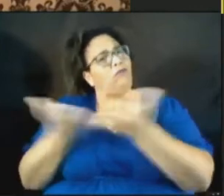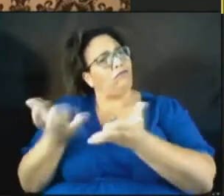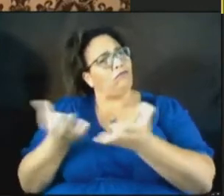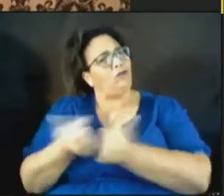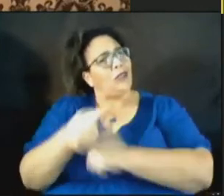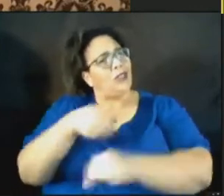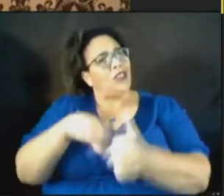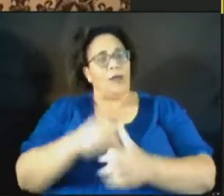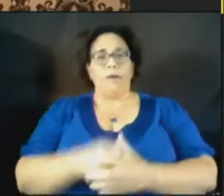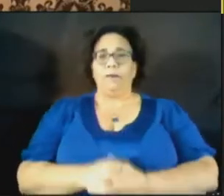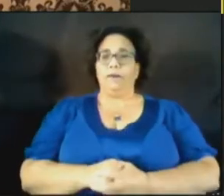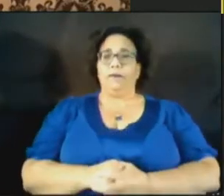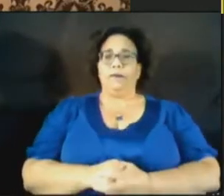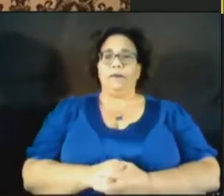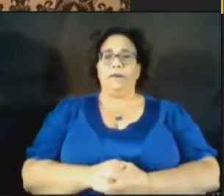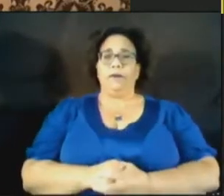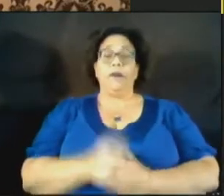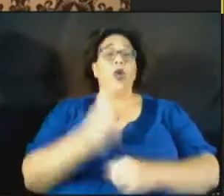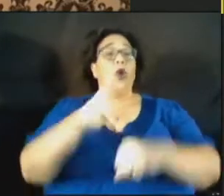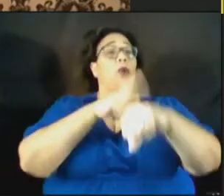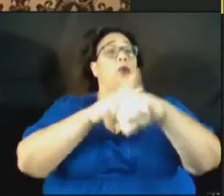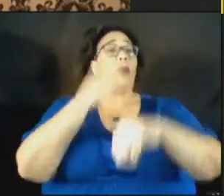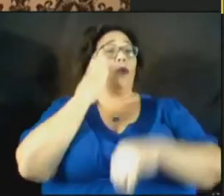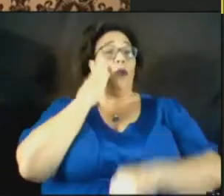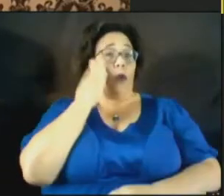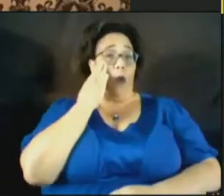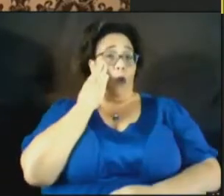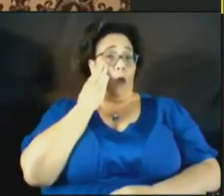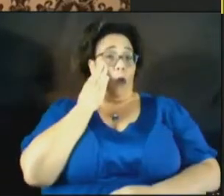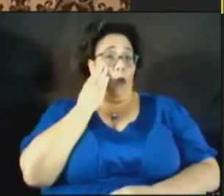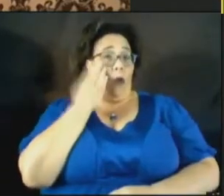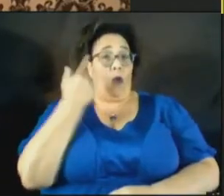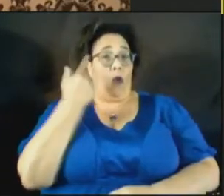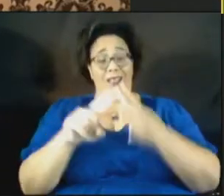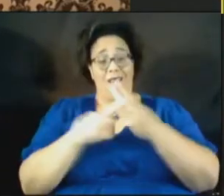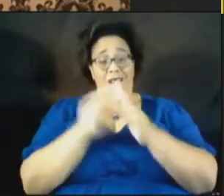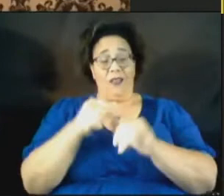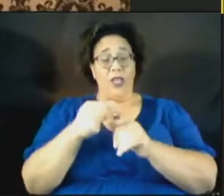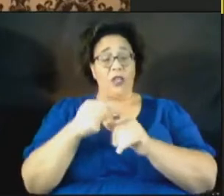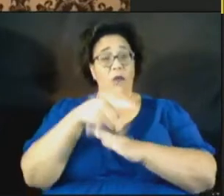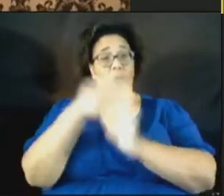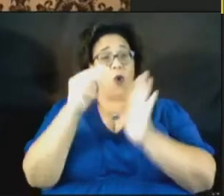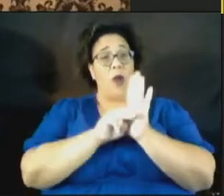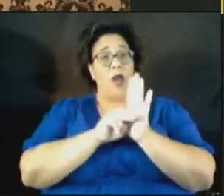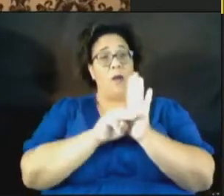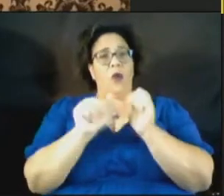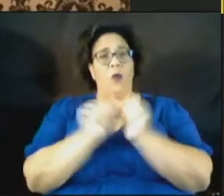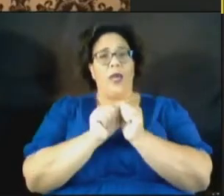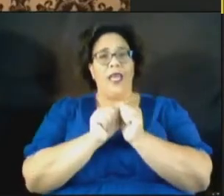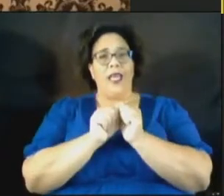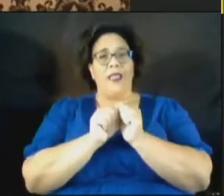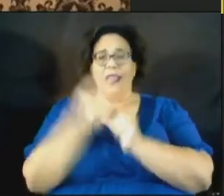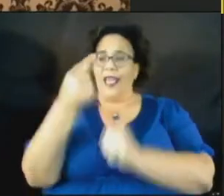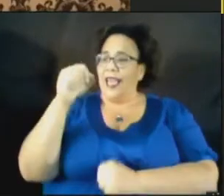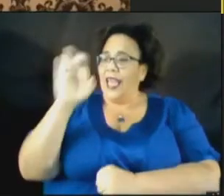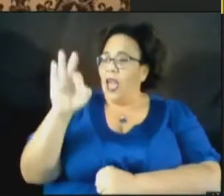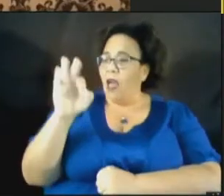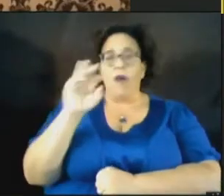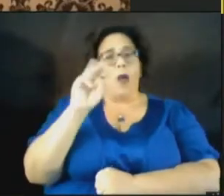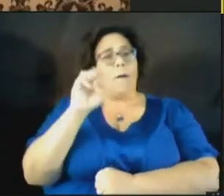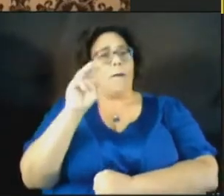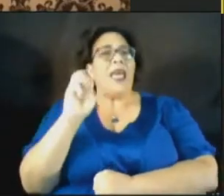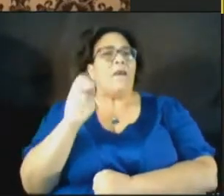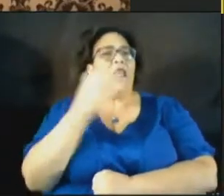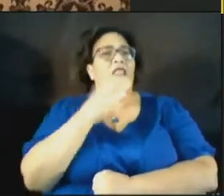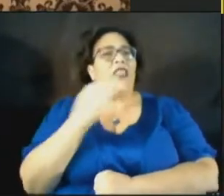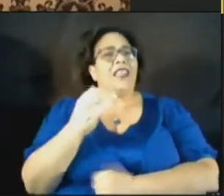Now, normally, as you know, we normally begin this program with gifts, memes, things that keep us light